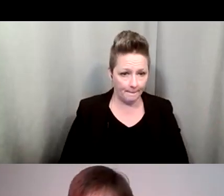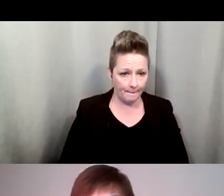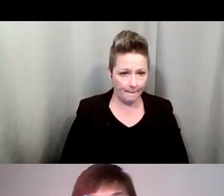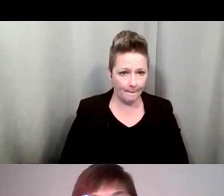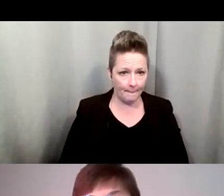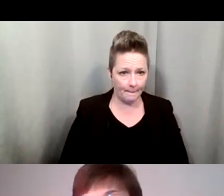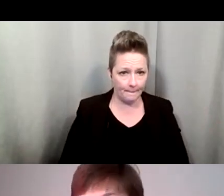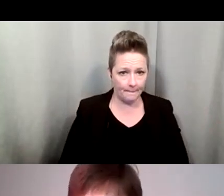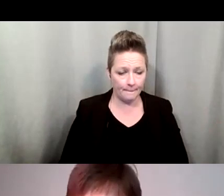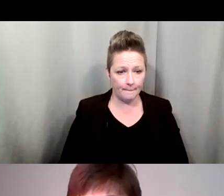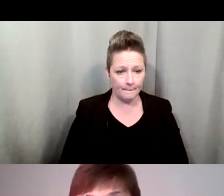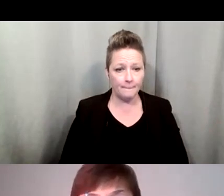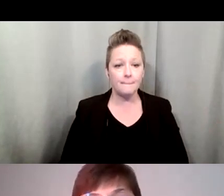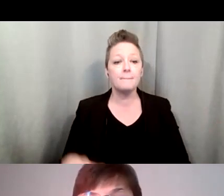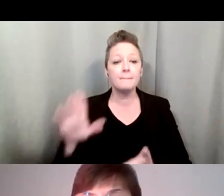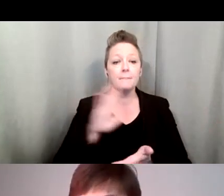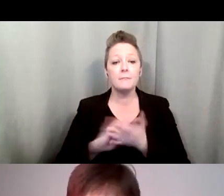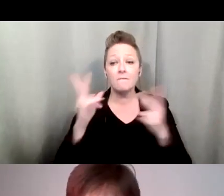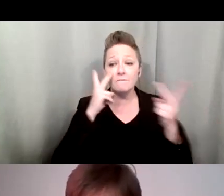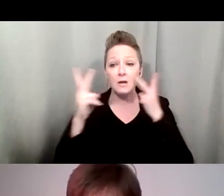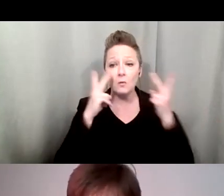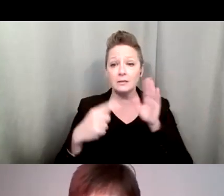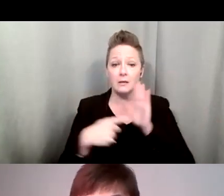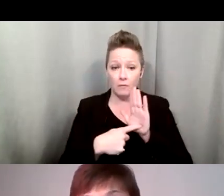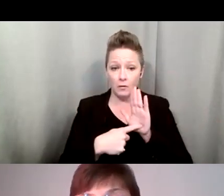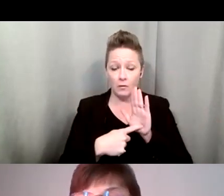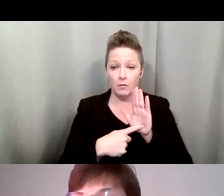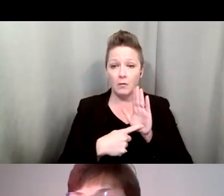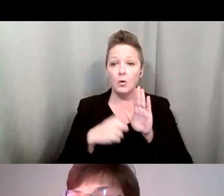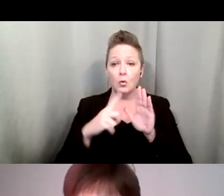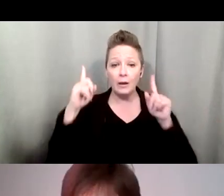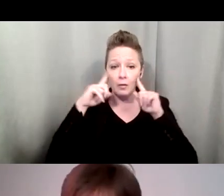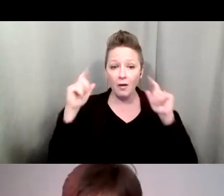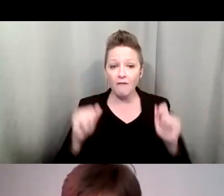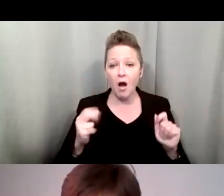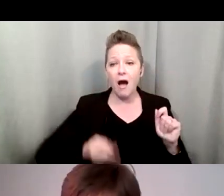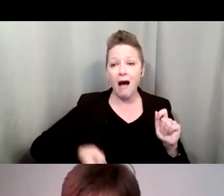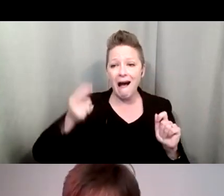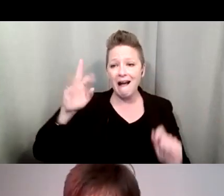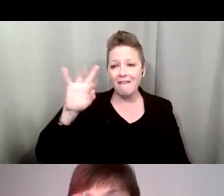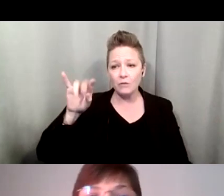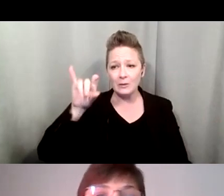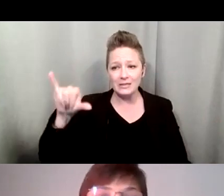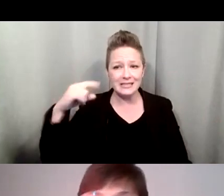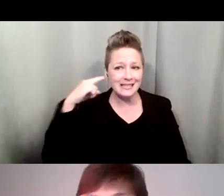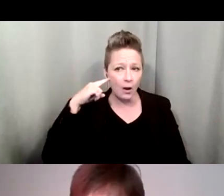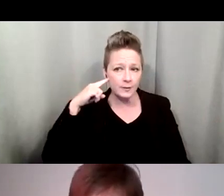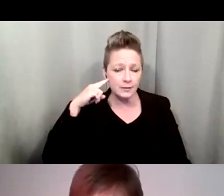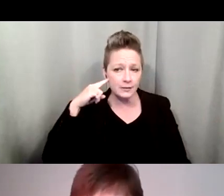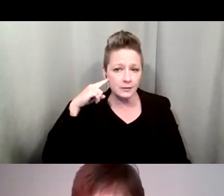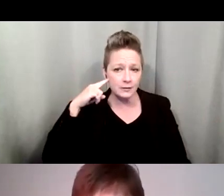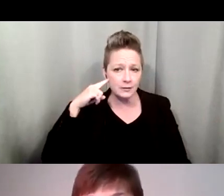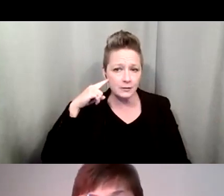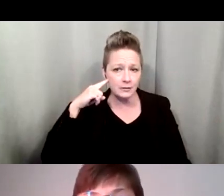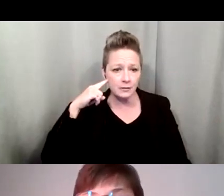Here's a nice visual example that most individuals with hearing loss have difficulty hearing high-frequency sounds. High-frequency